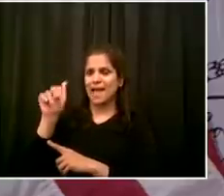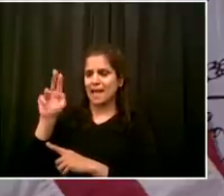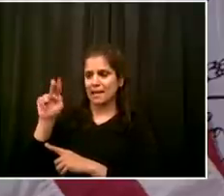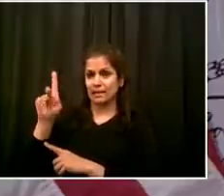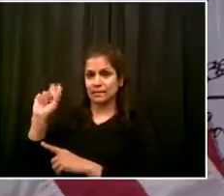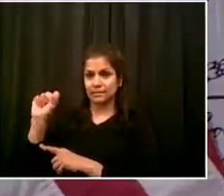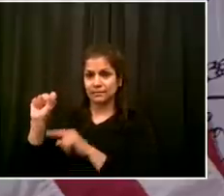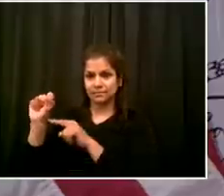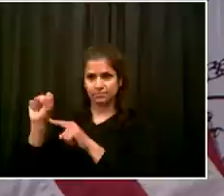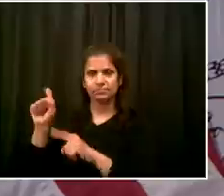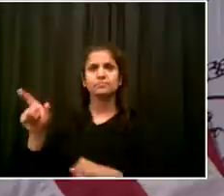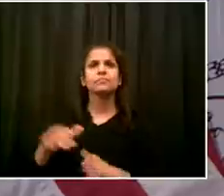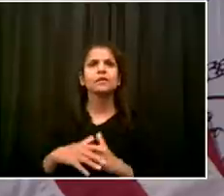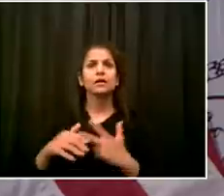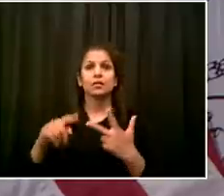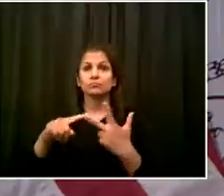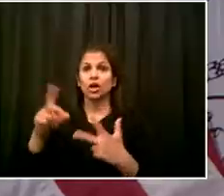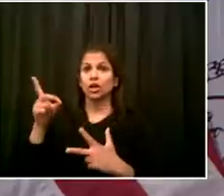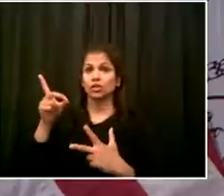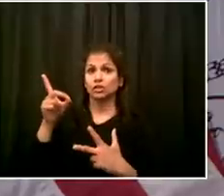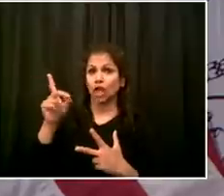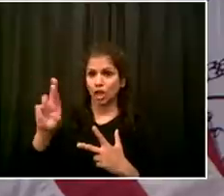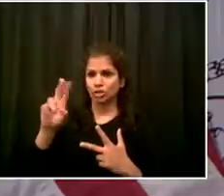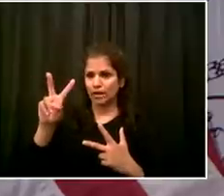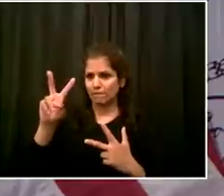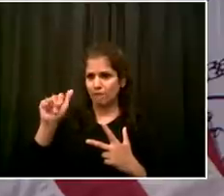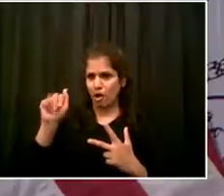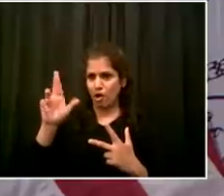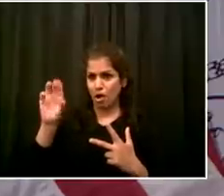The first question today goes to Bridget from WNYC.